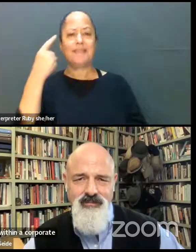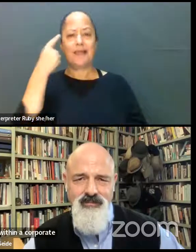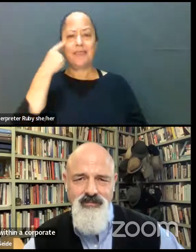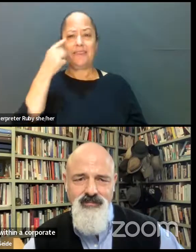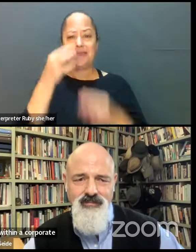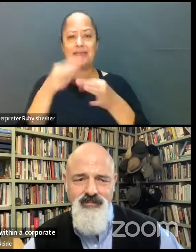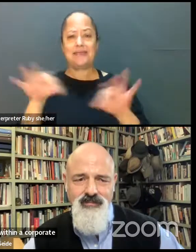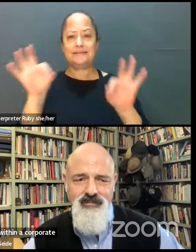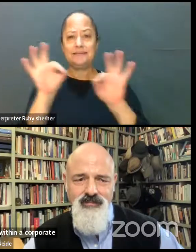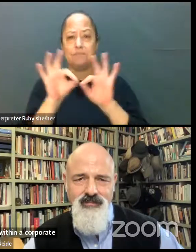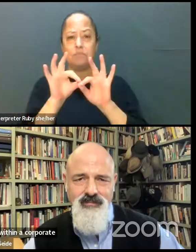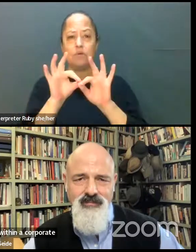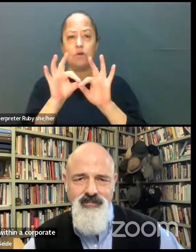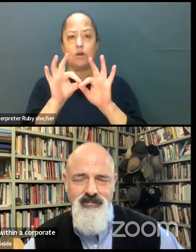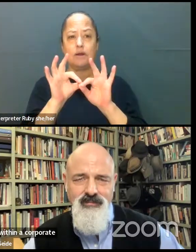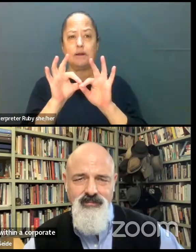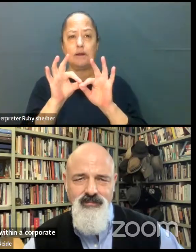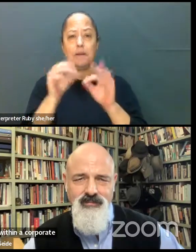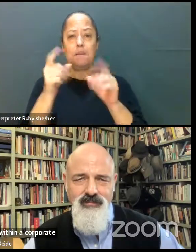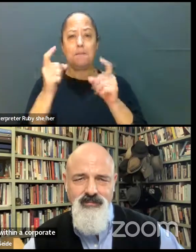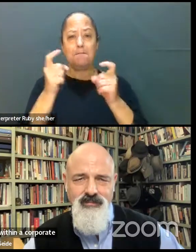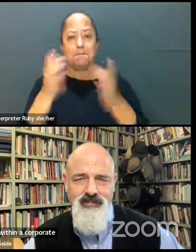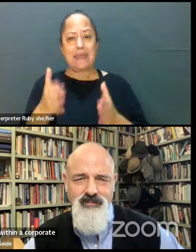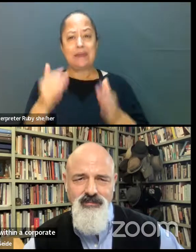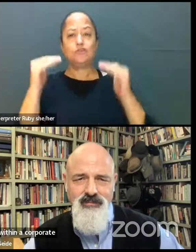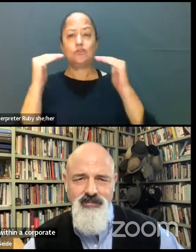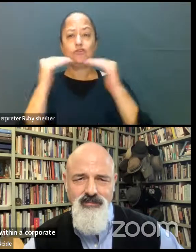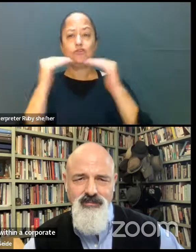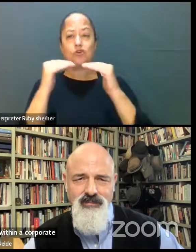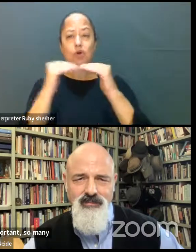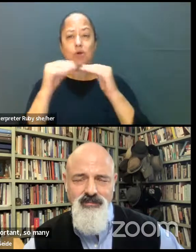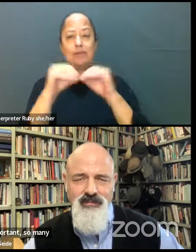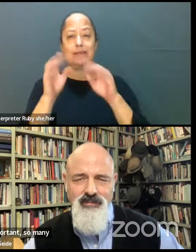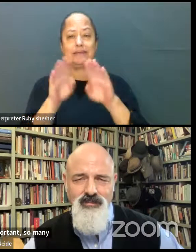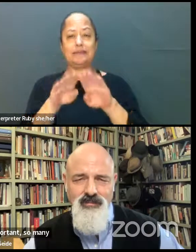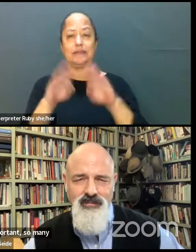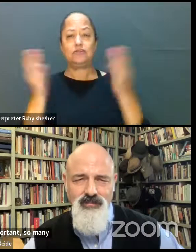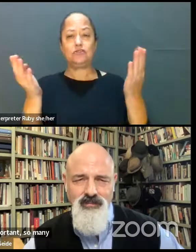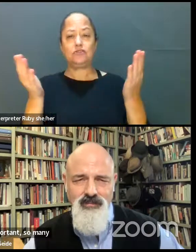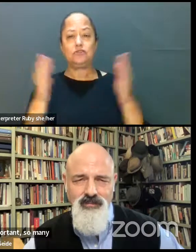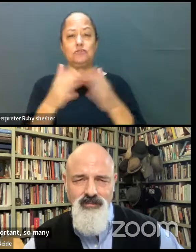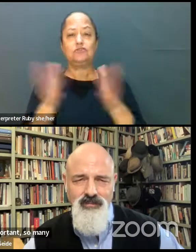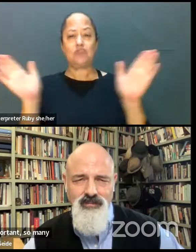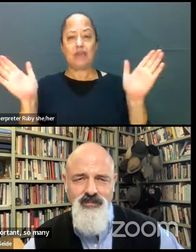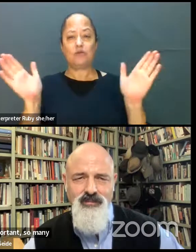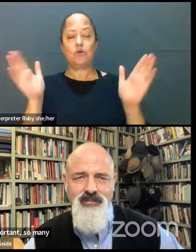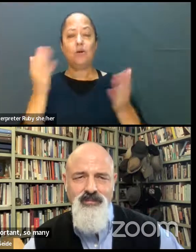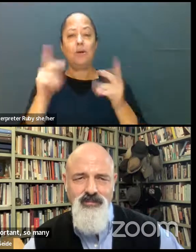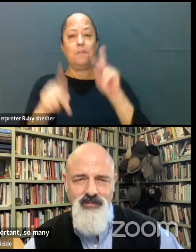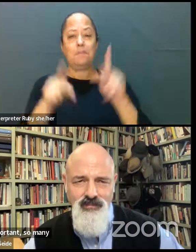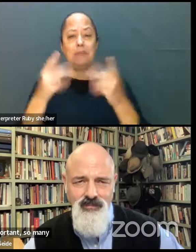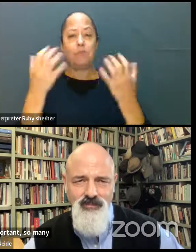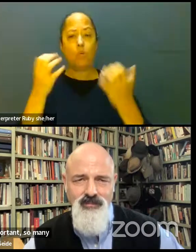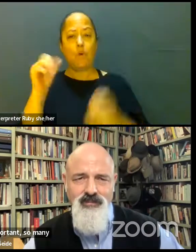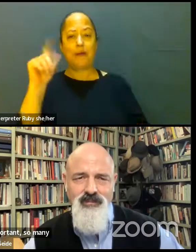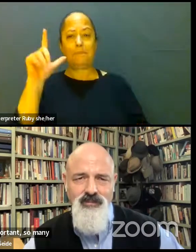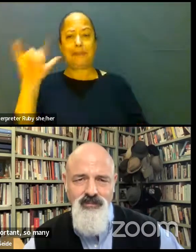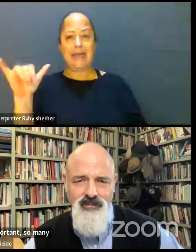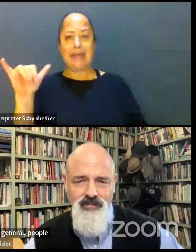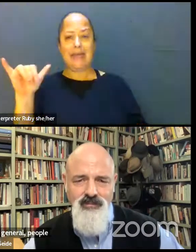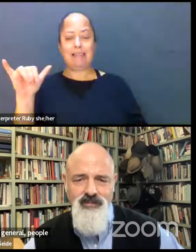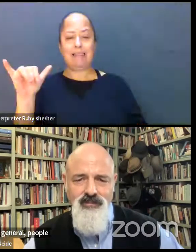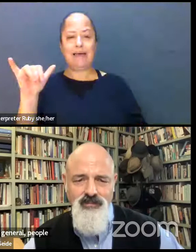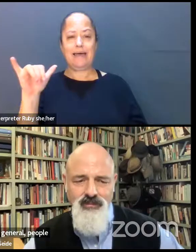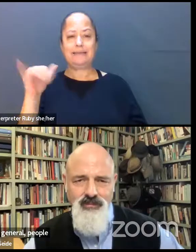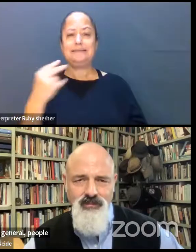important. So many managers and colleagues, just in general, people who want to be allies, I think get